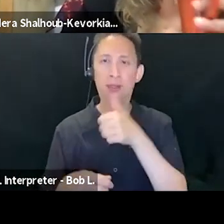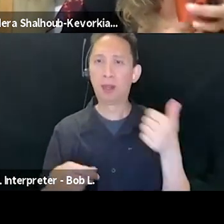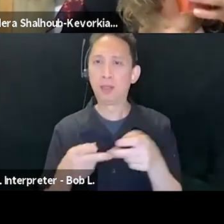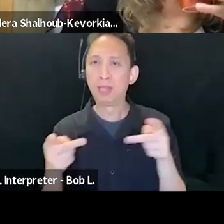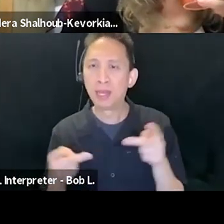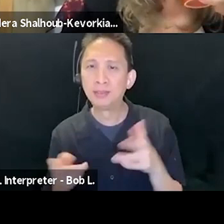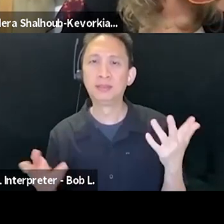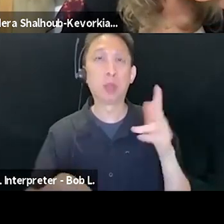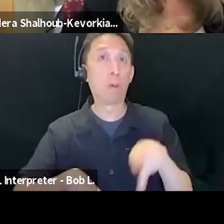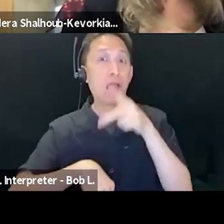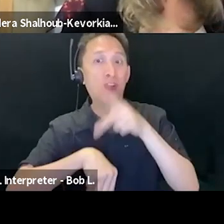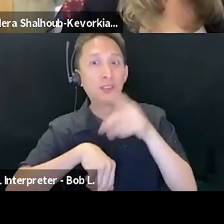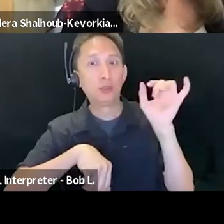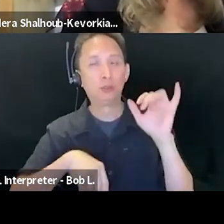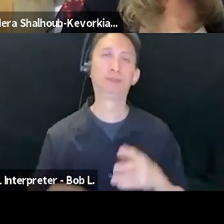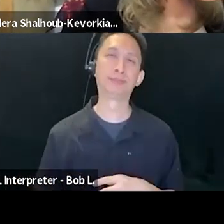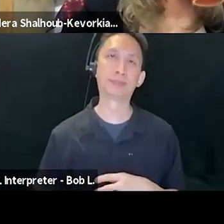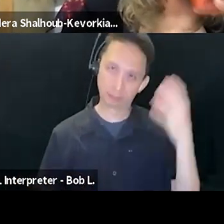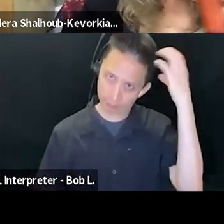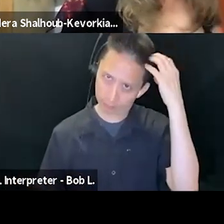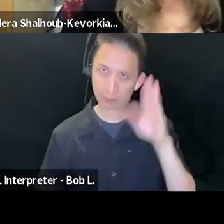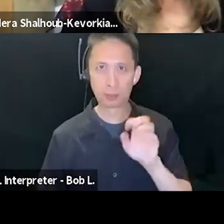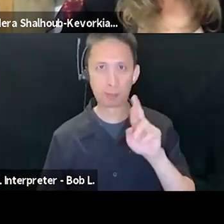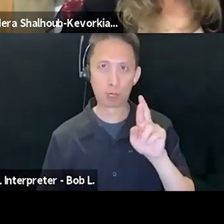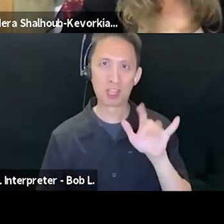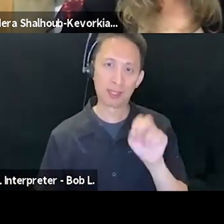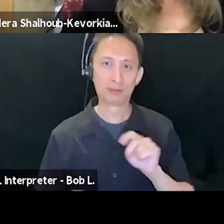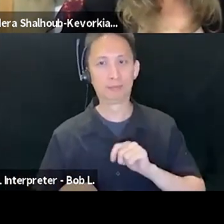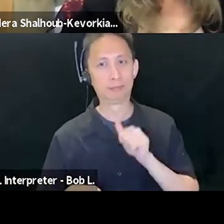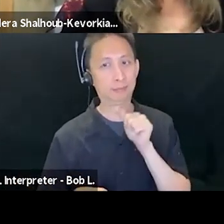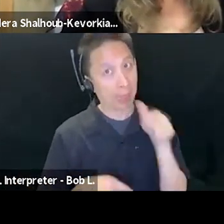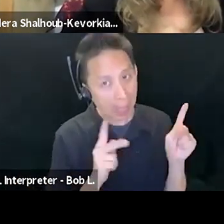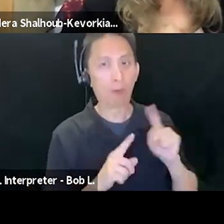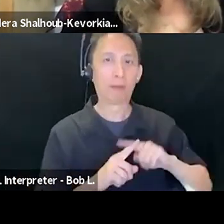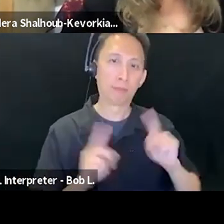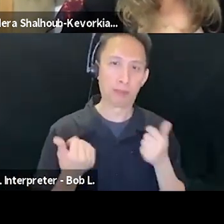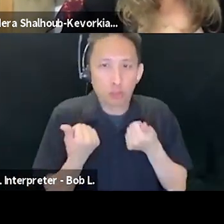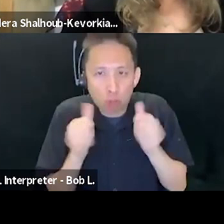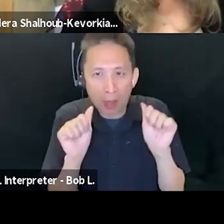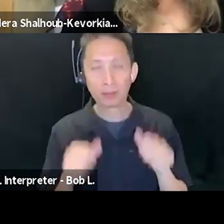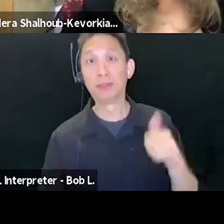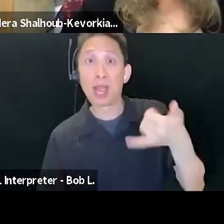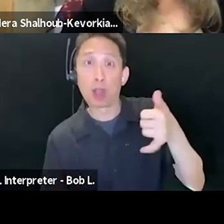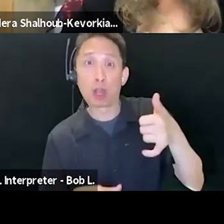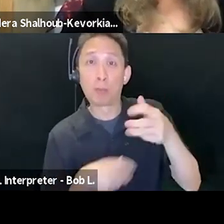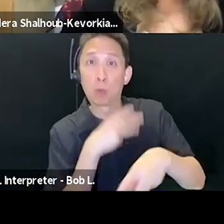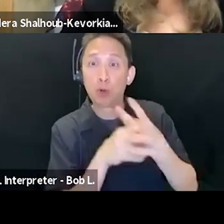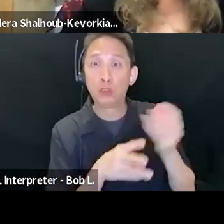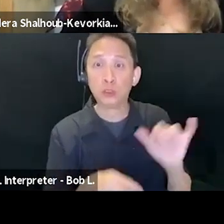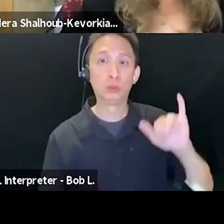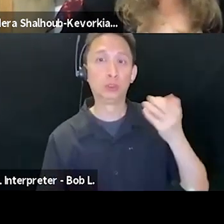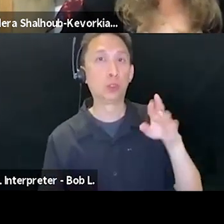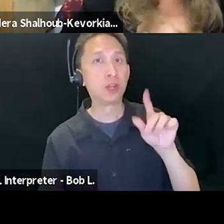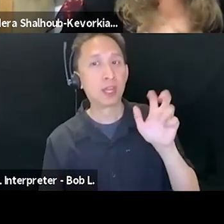allowed, all over the Arab world, of course, in Jordan and Lebanon, Baghdad, perhaps most remarkably in Yemen, where you think that people